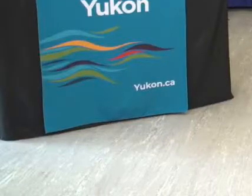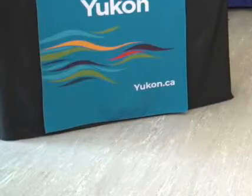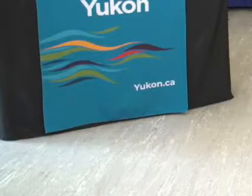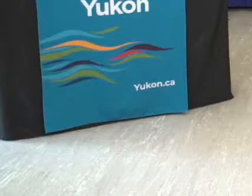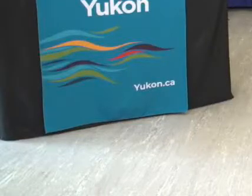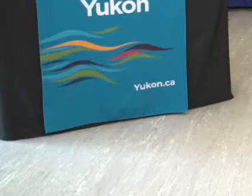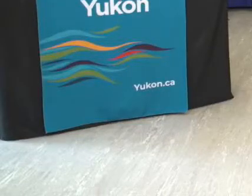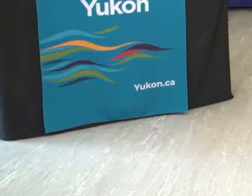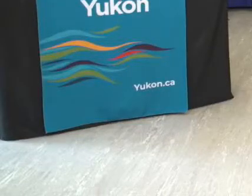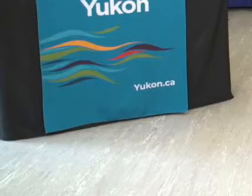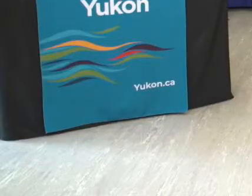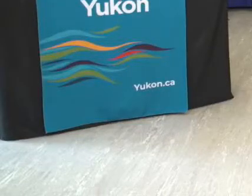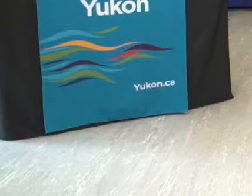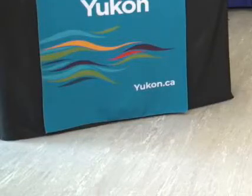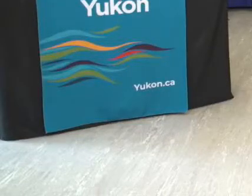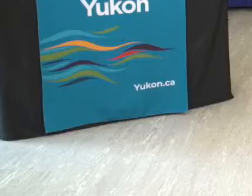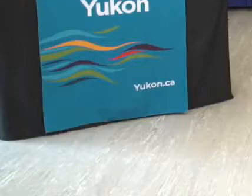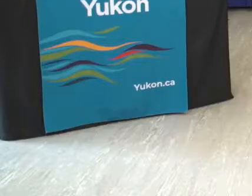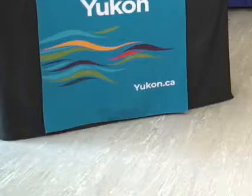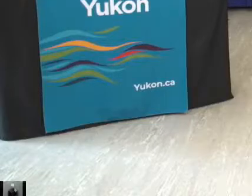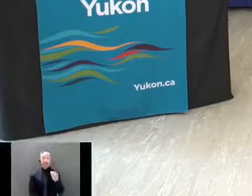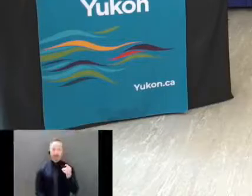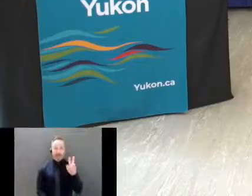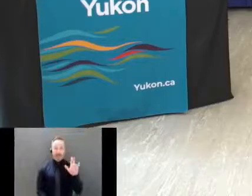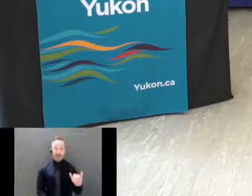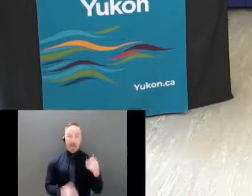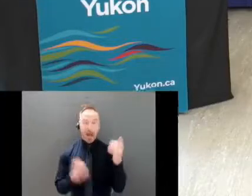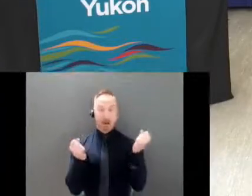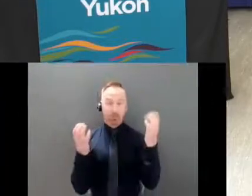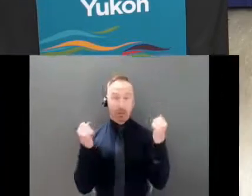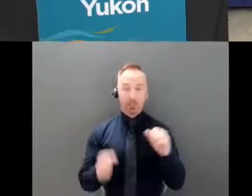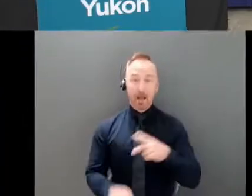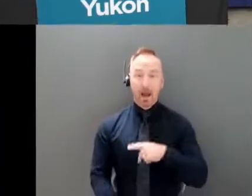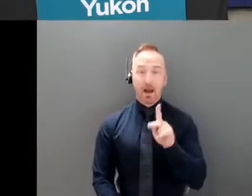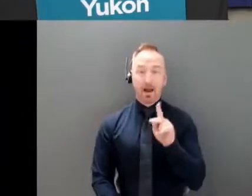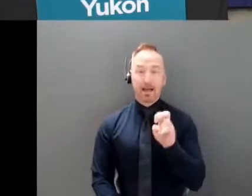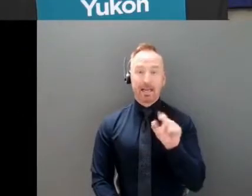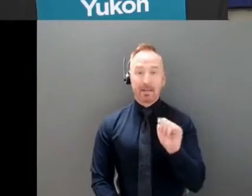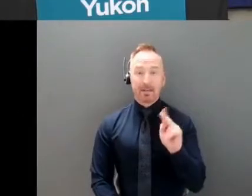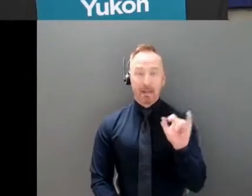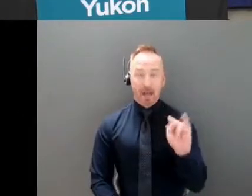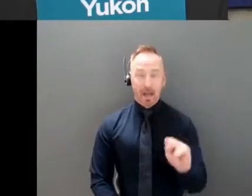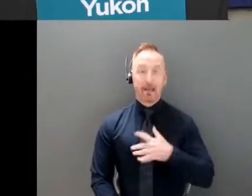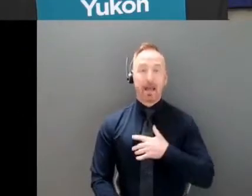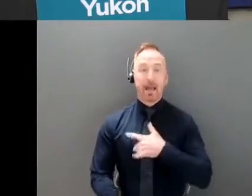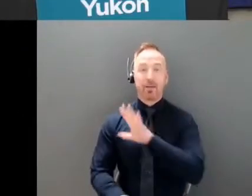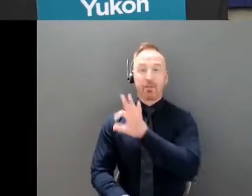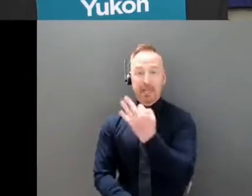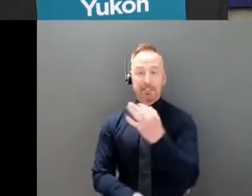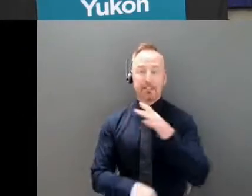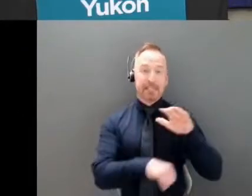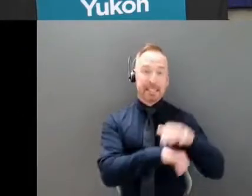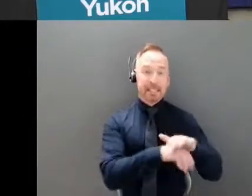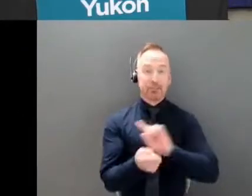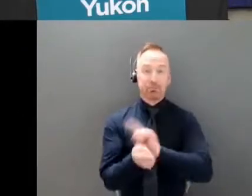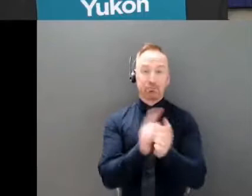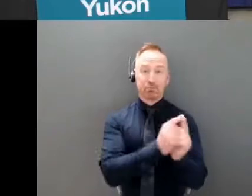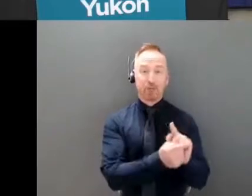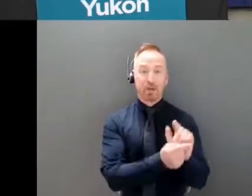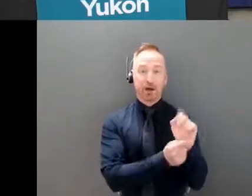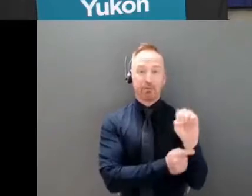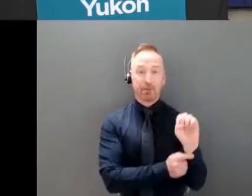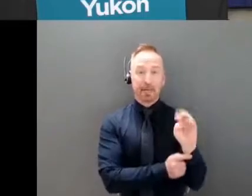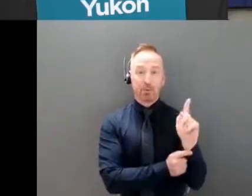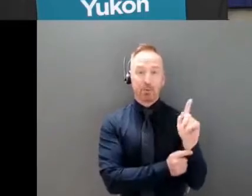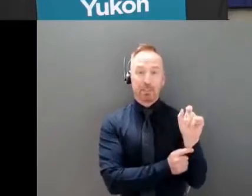Our sign language interpretation is provided by Kevin Kline and our French language translation by André Boursier. Following our speakers,